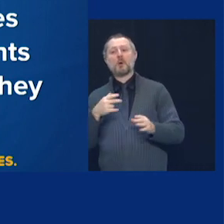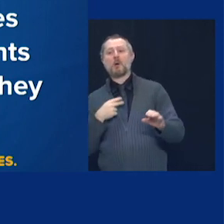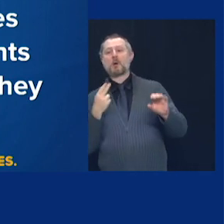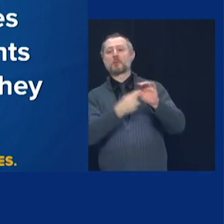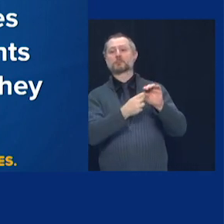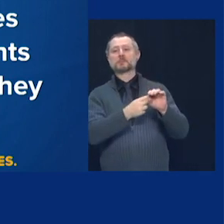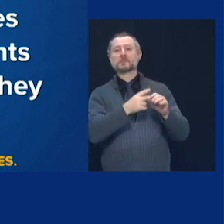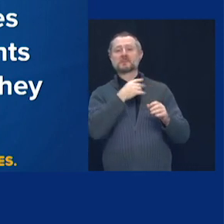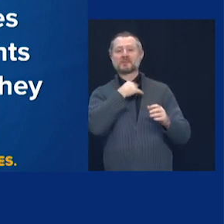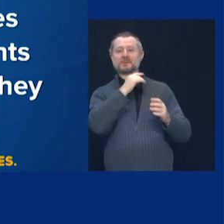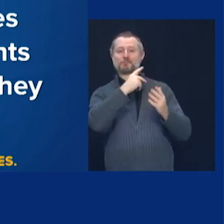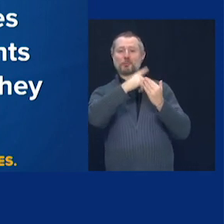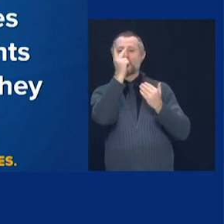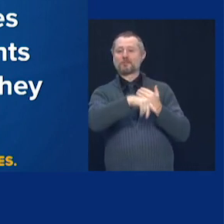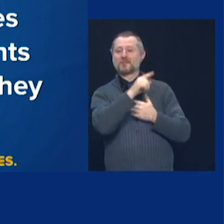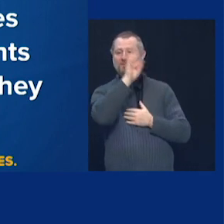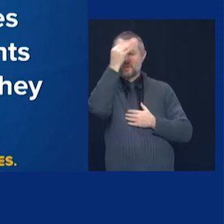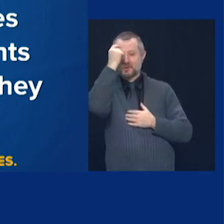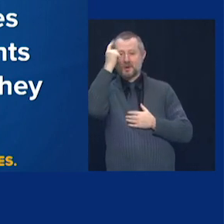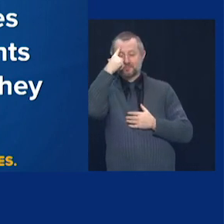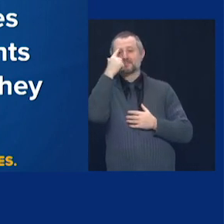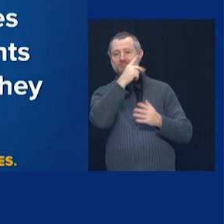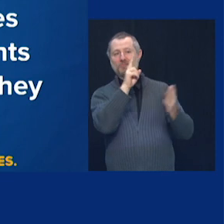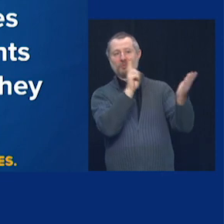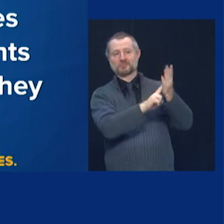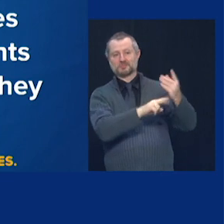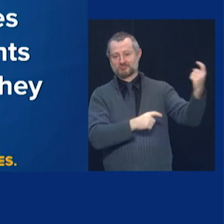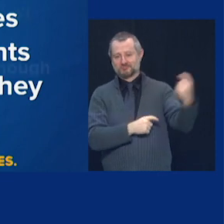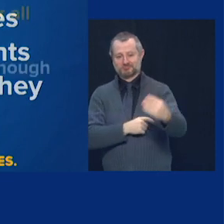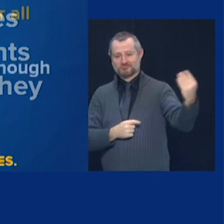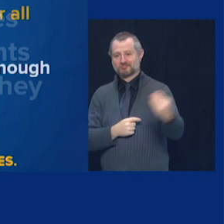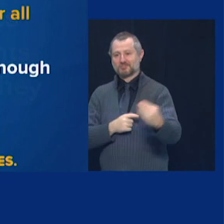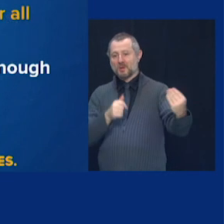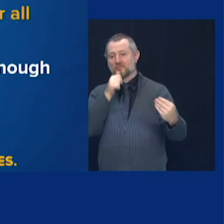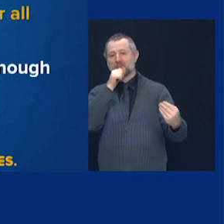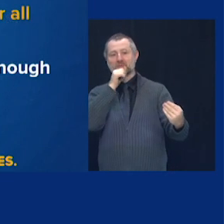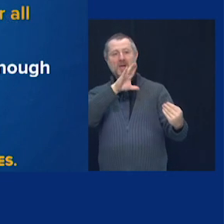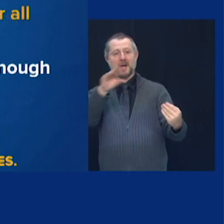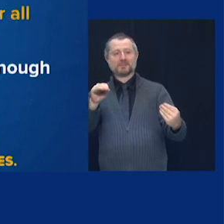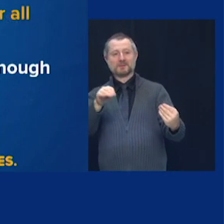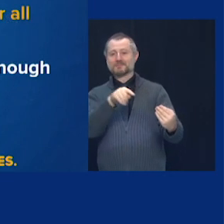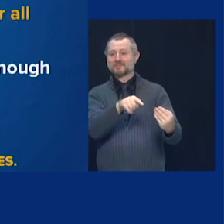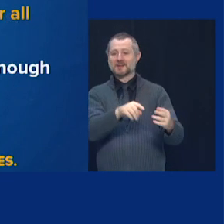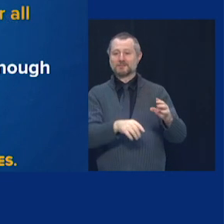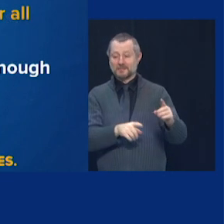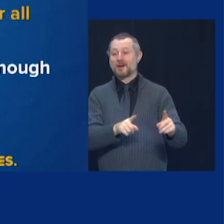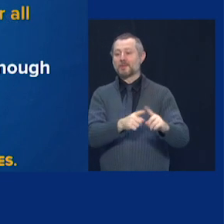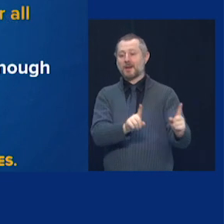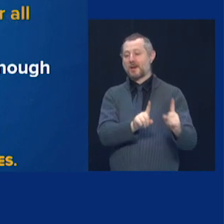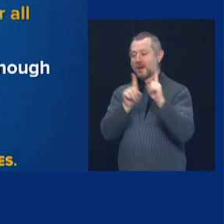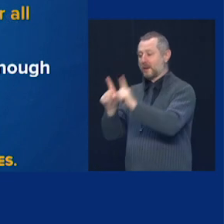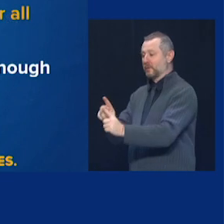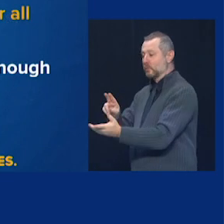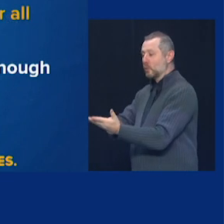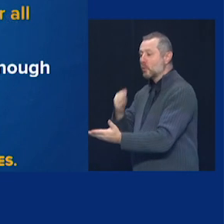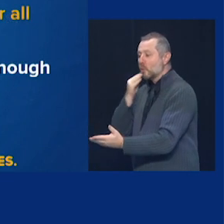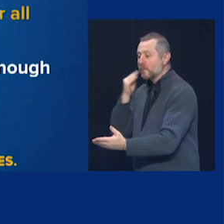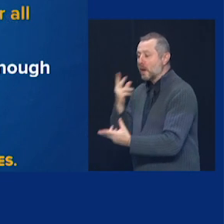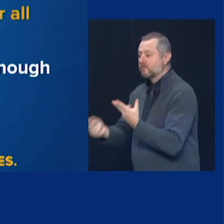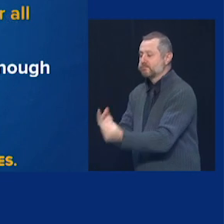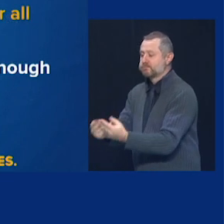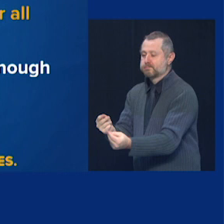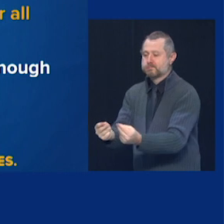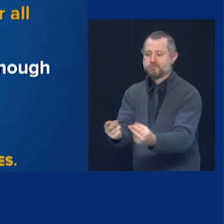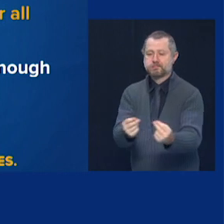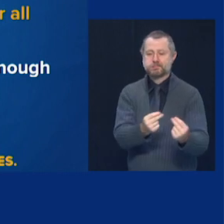private companies to do the vaccinations in nursing homes. Flu vaccine, we do this way.